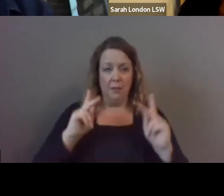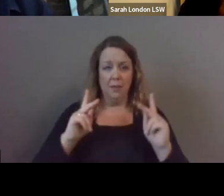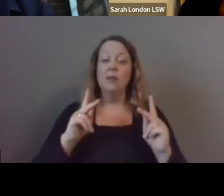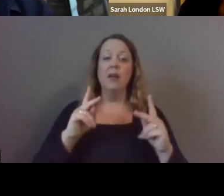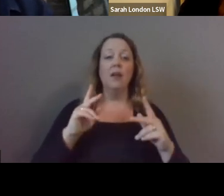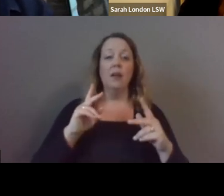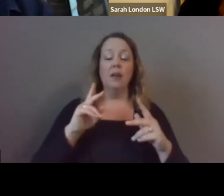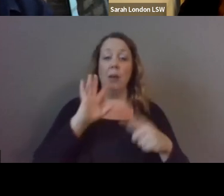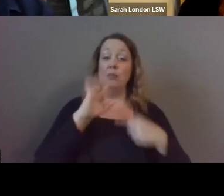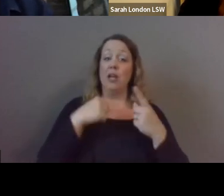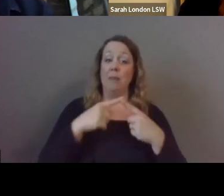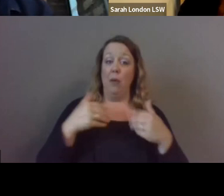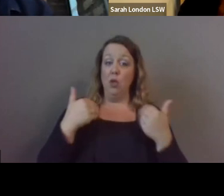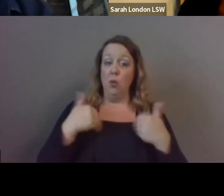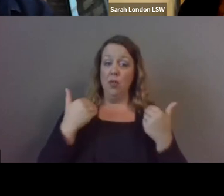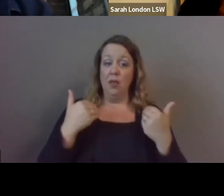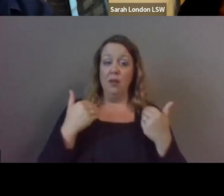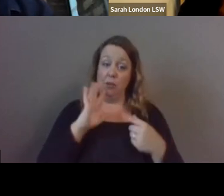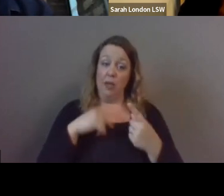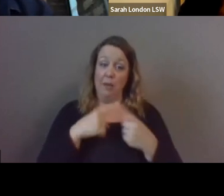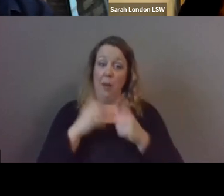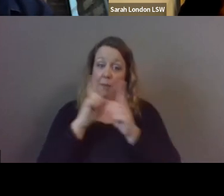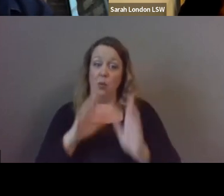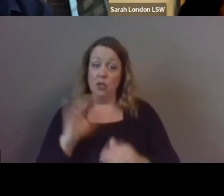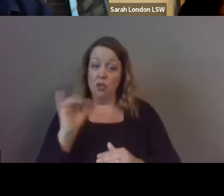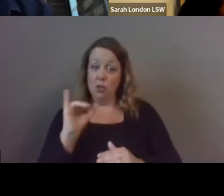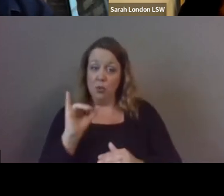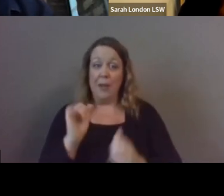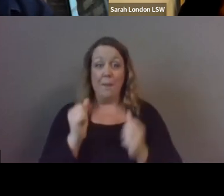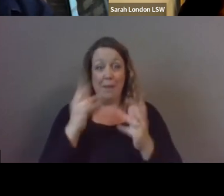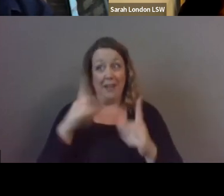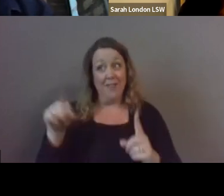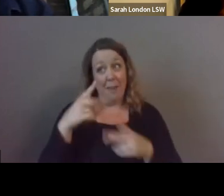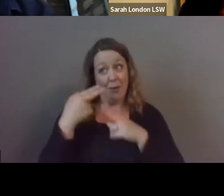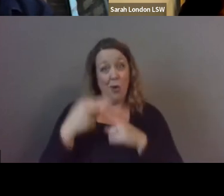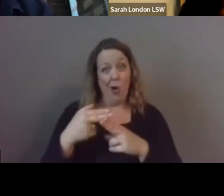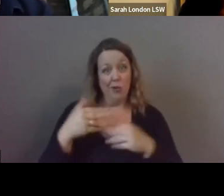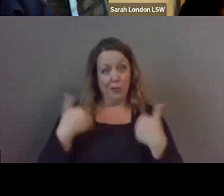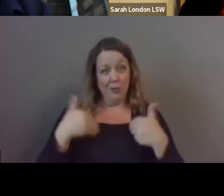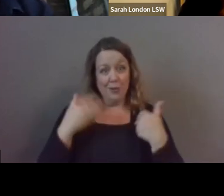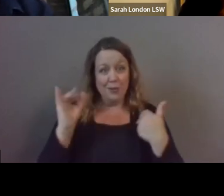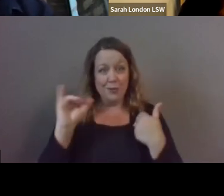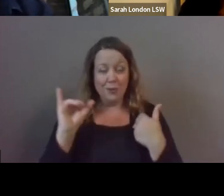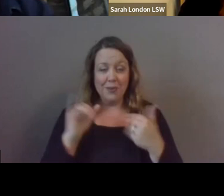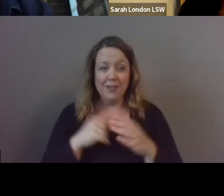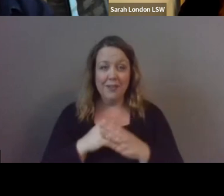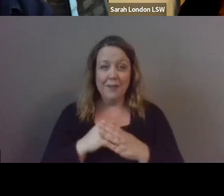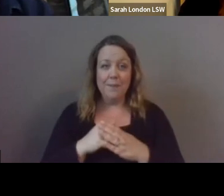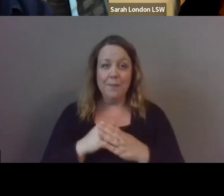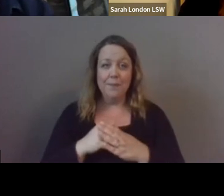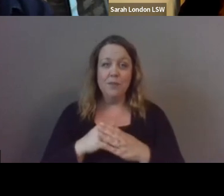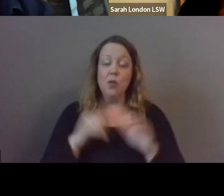about youth i'm talking about our mentors as well many of them are considered youth as well and so to be able to